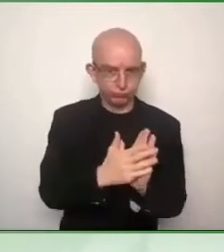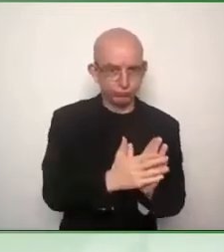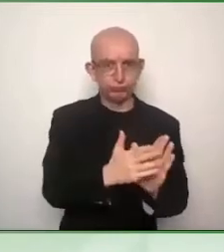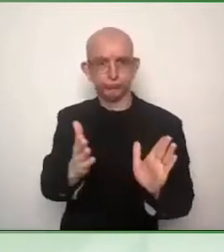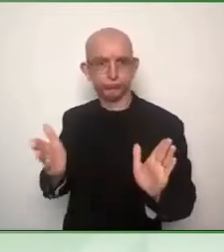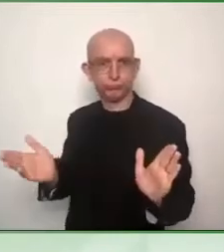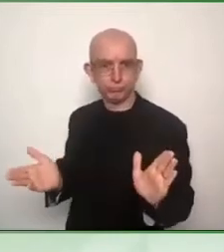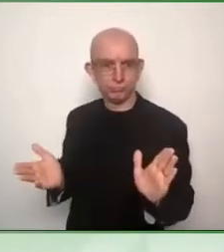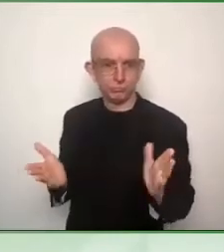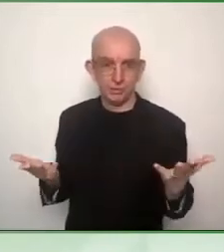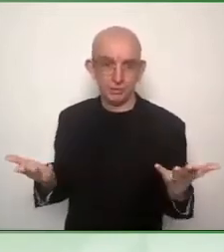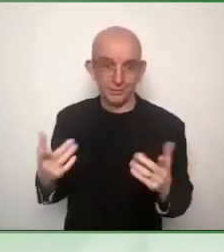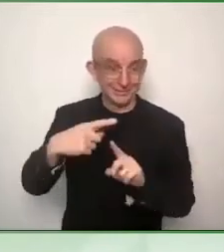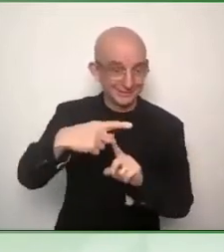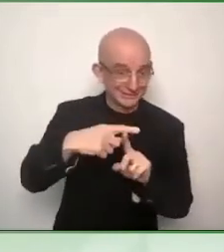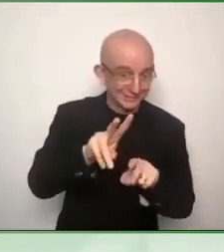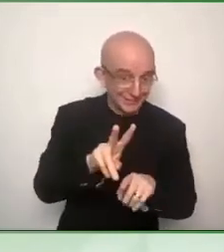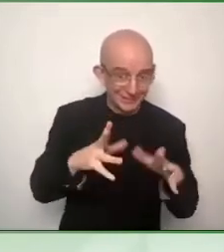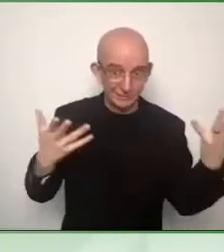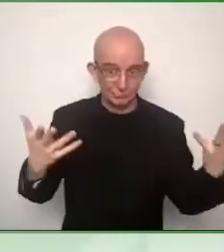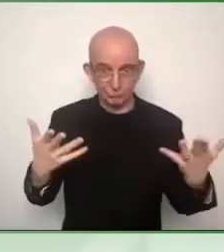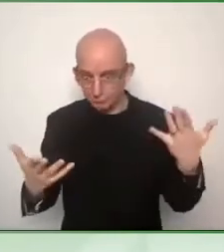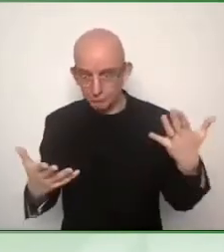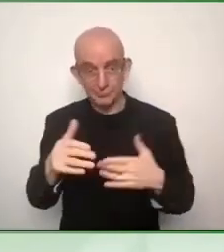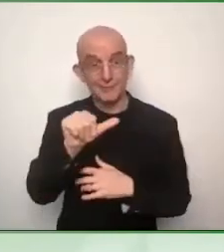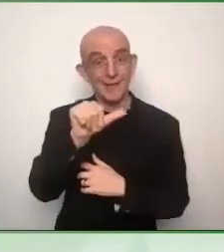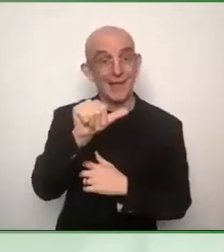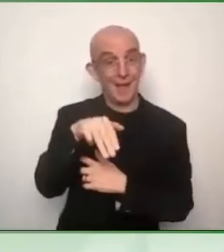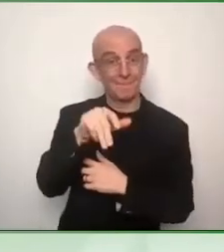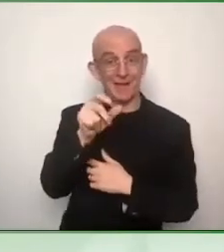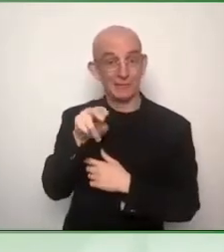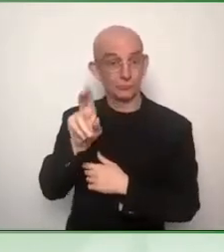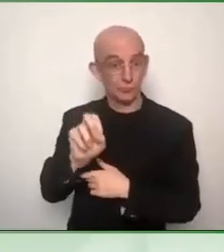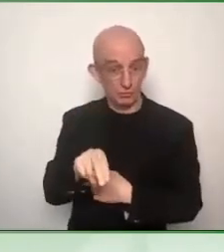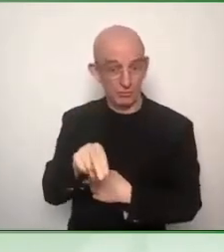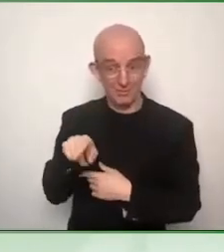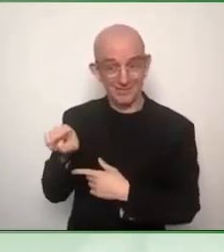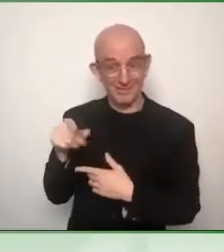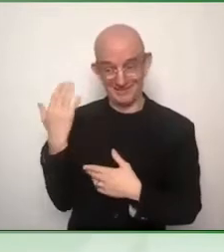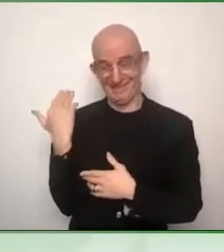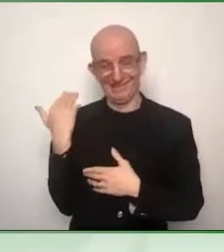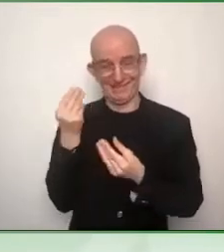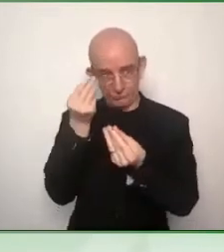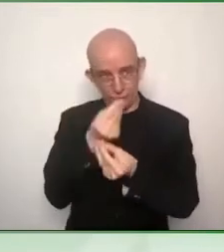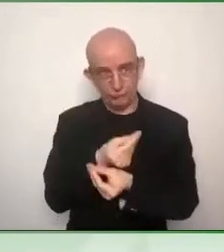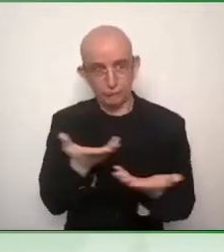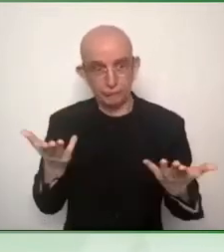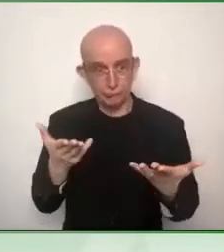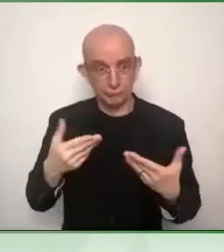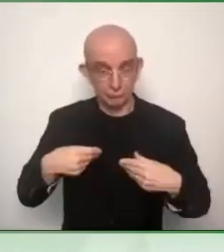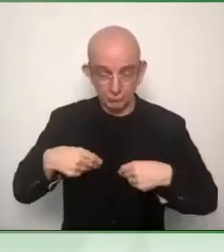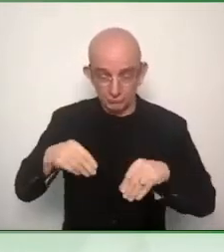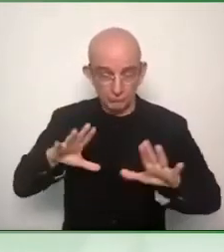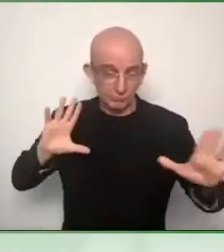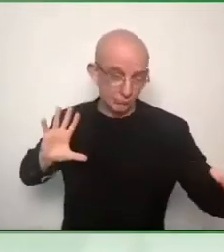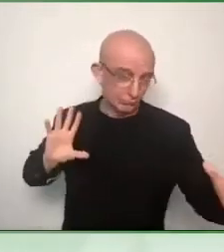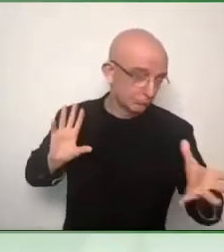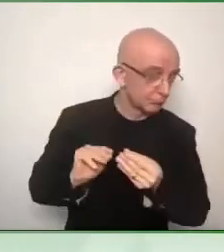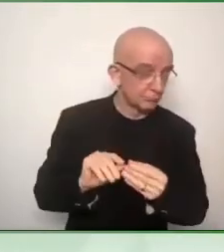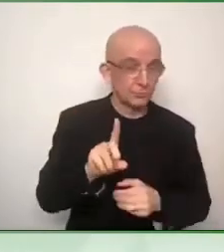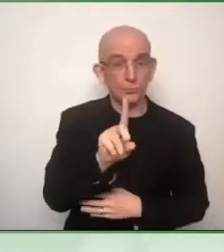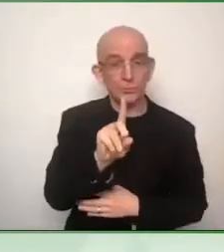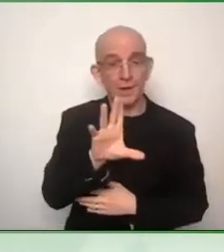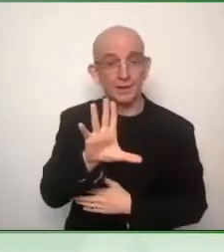150 million TV devices. These are all with rich suite of accessibility